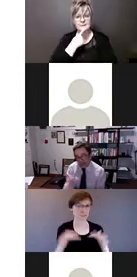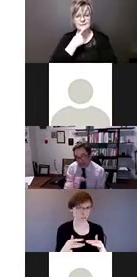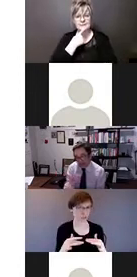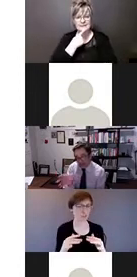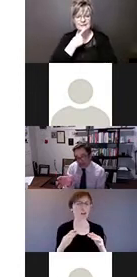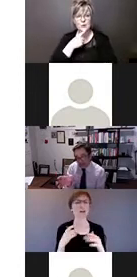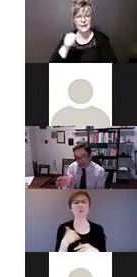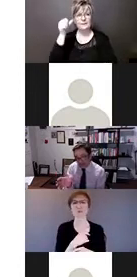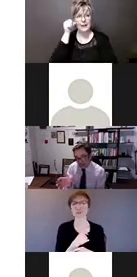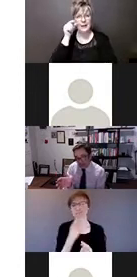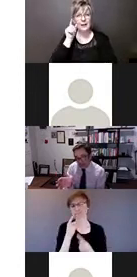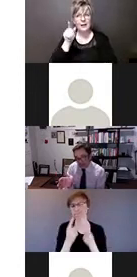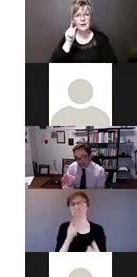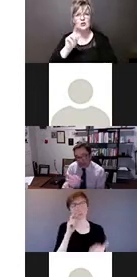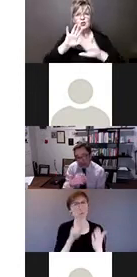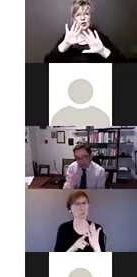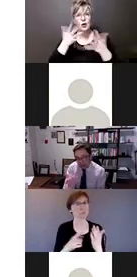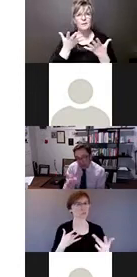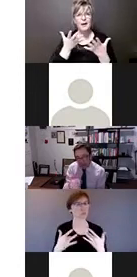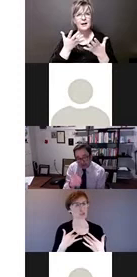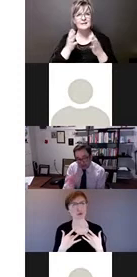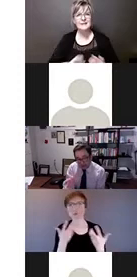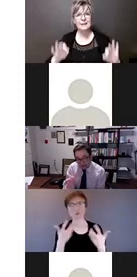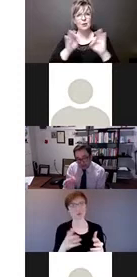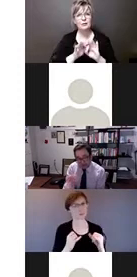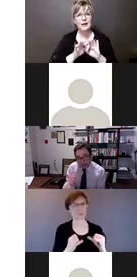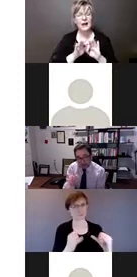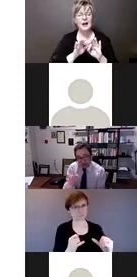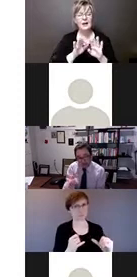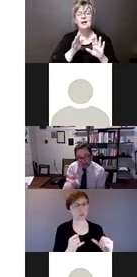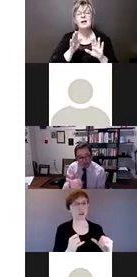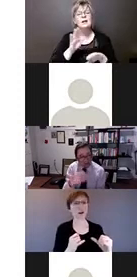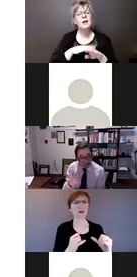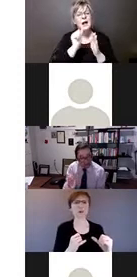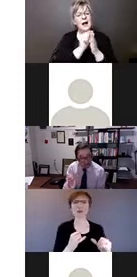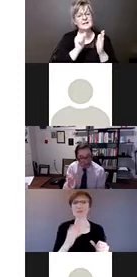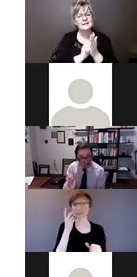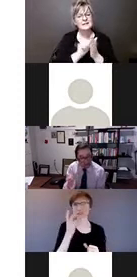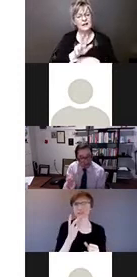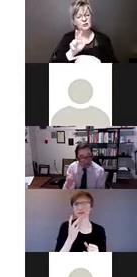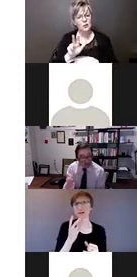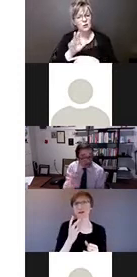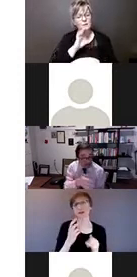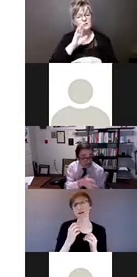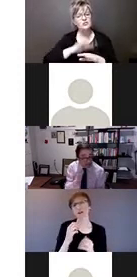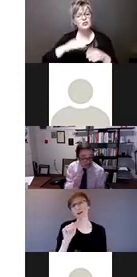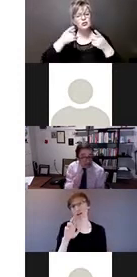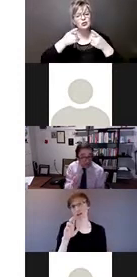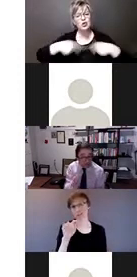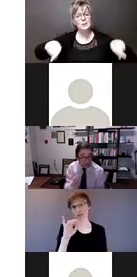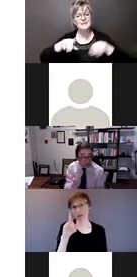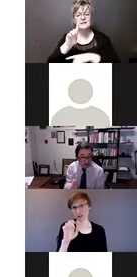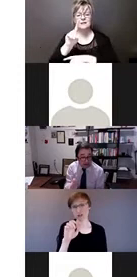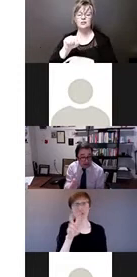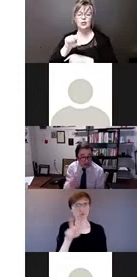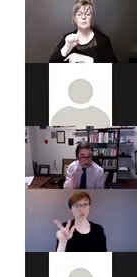innovations of the Disability Convention is Article 33, where it talks about domestic monitoring. This is what Tabitha